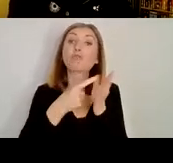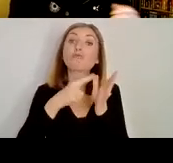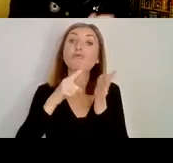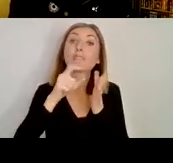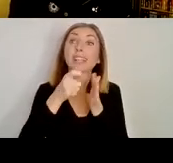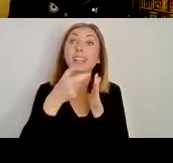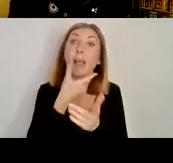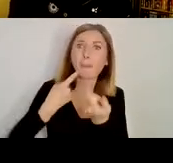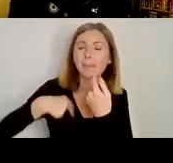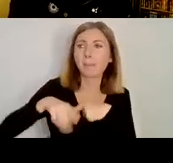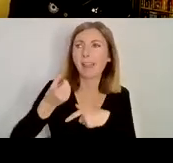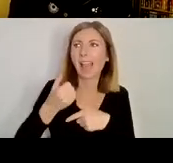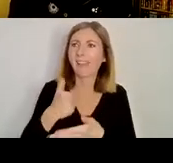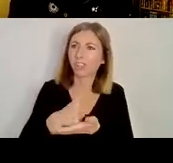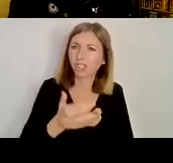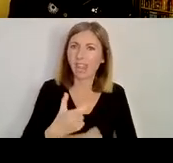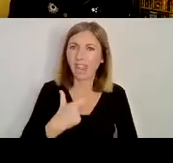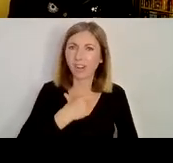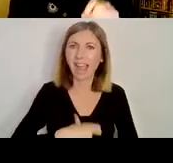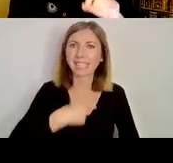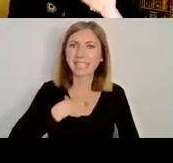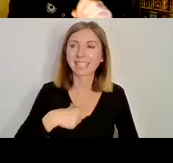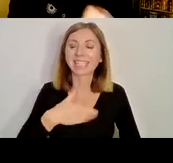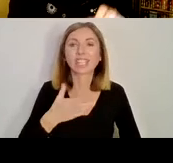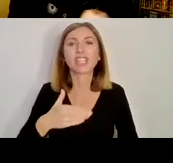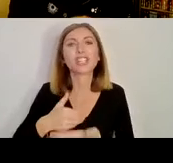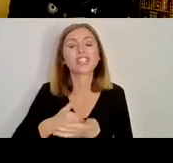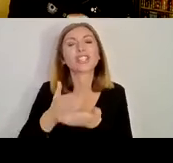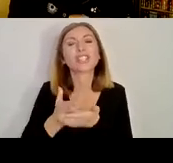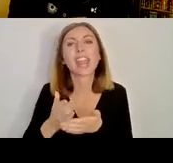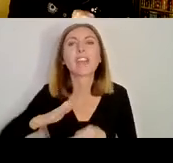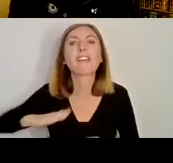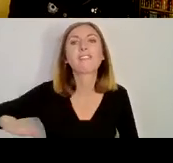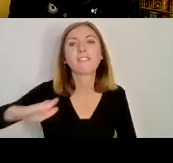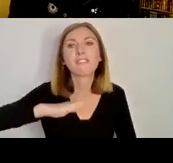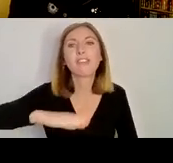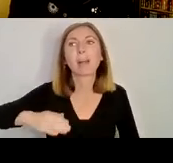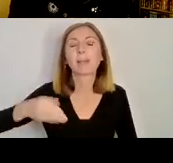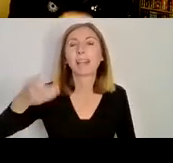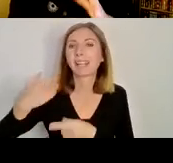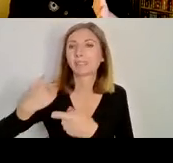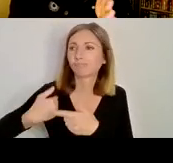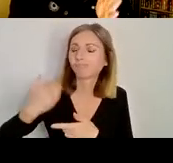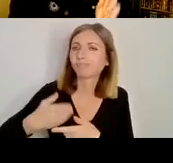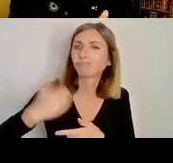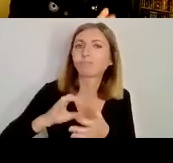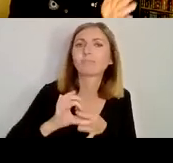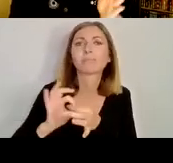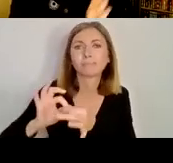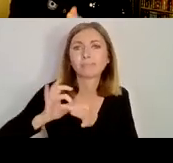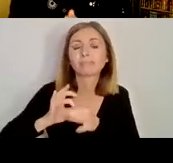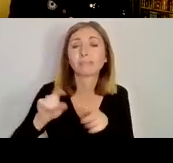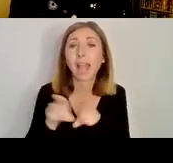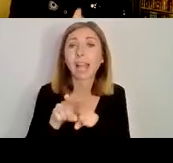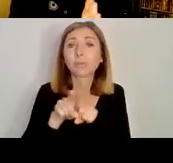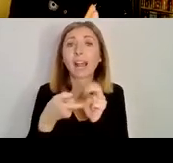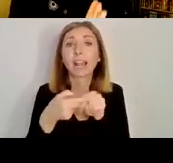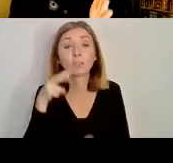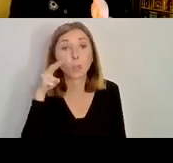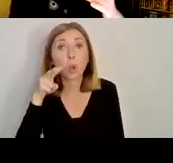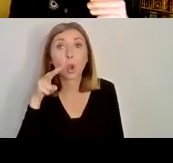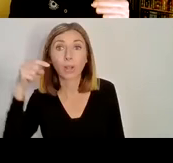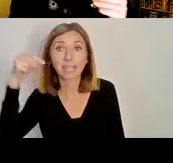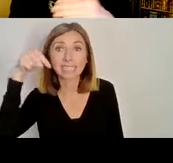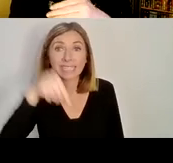and they had a shared sense of identity. There's other groups of people here as well. They're very important. If you look down to the east of